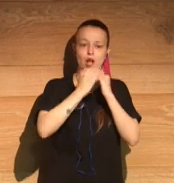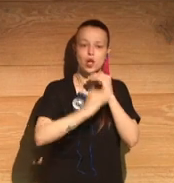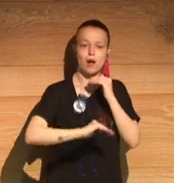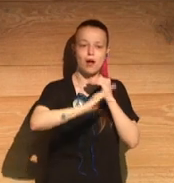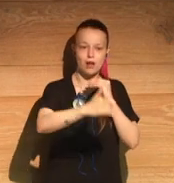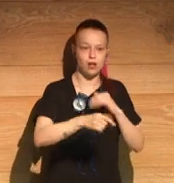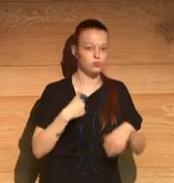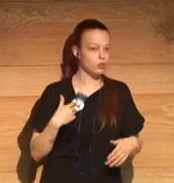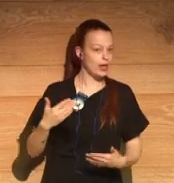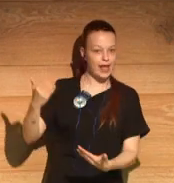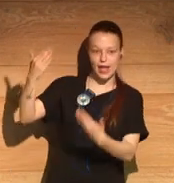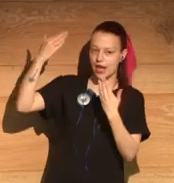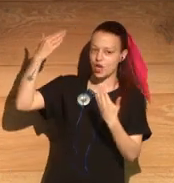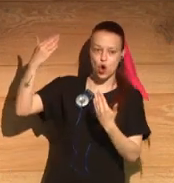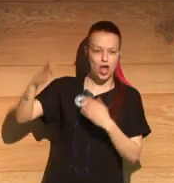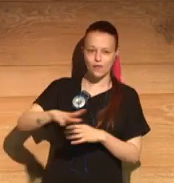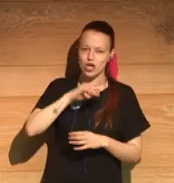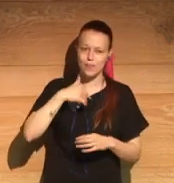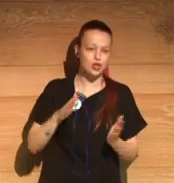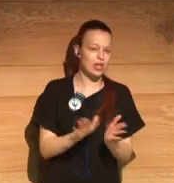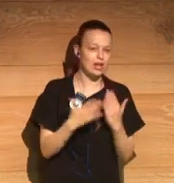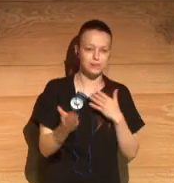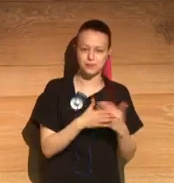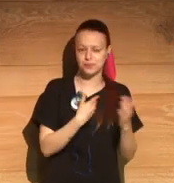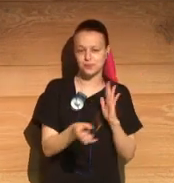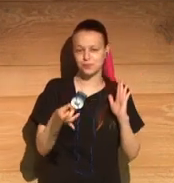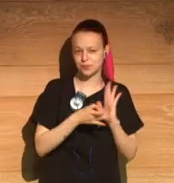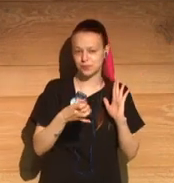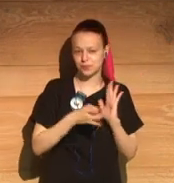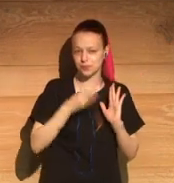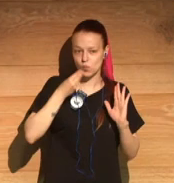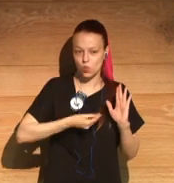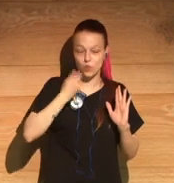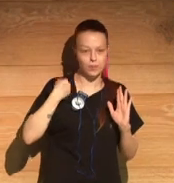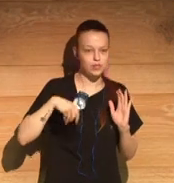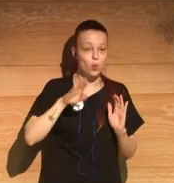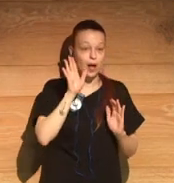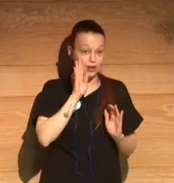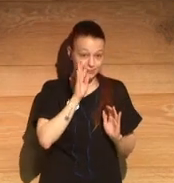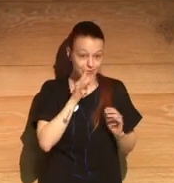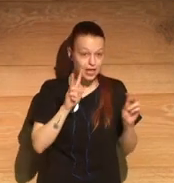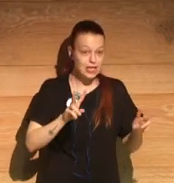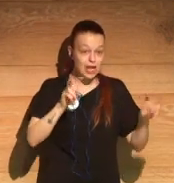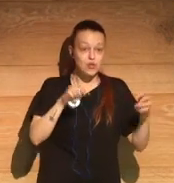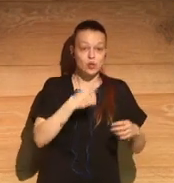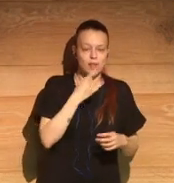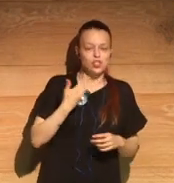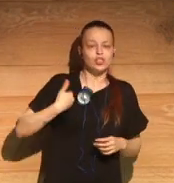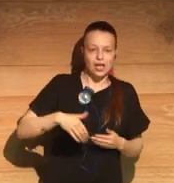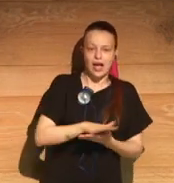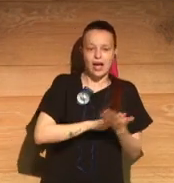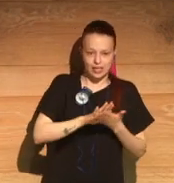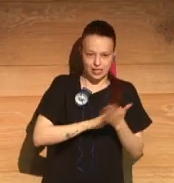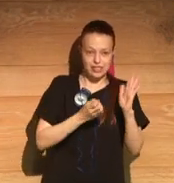Yes, well, look, congratulations, because you achieved it brilliantly. I'd like to talk about that chapter which you've just mentioned,